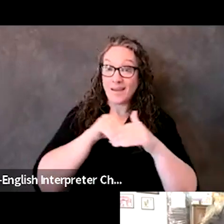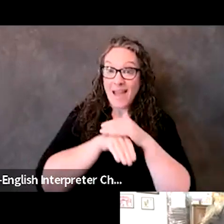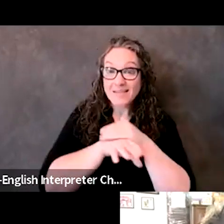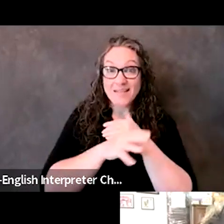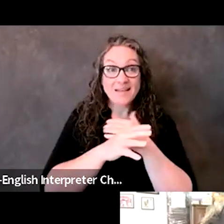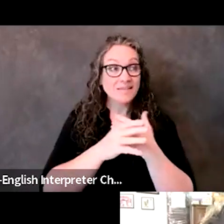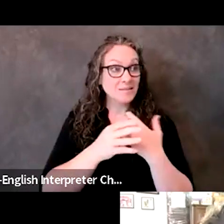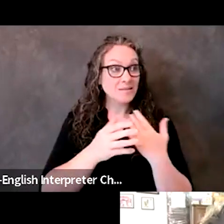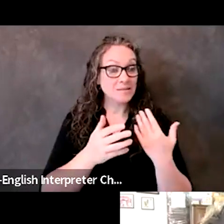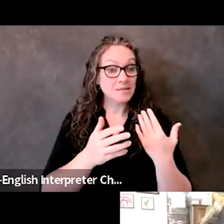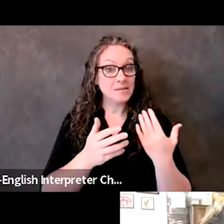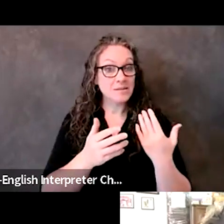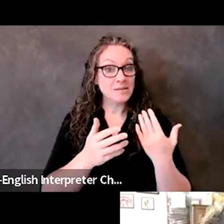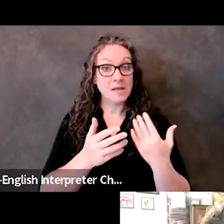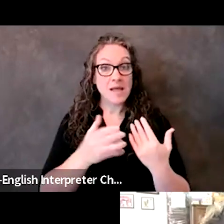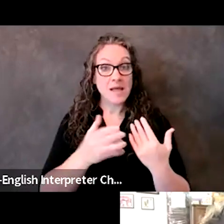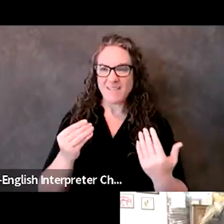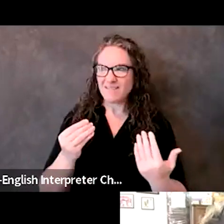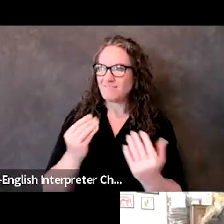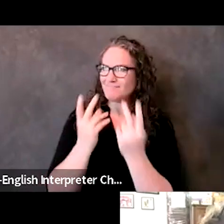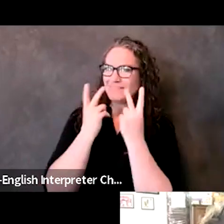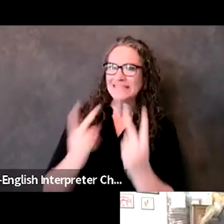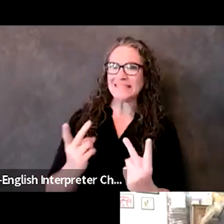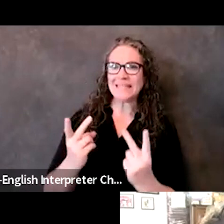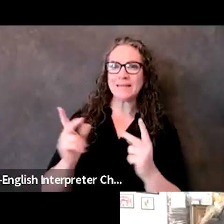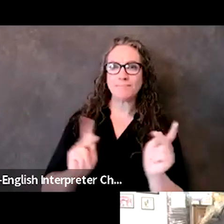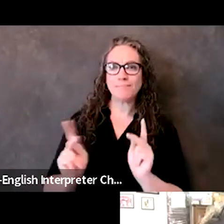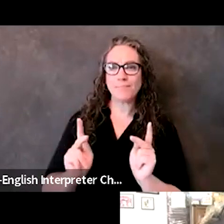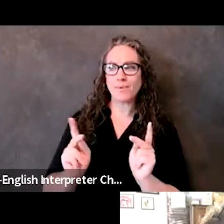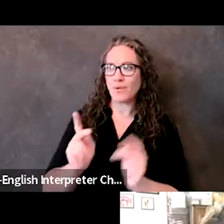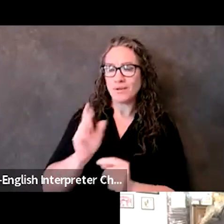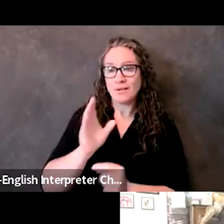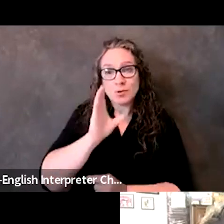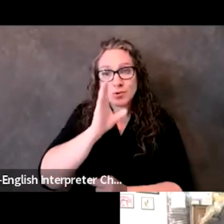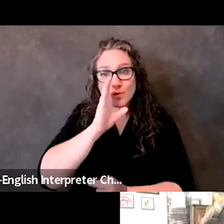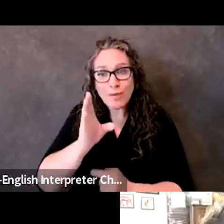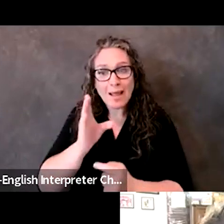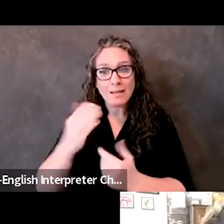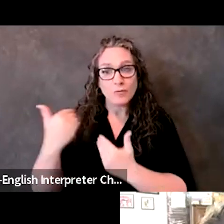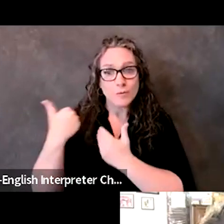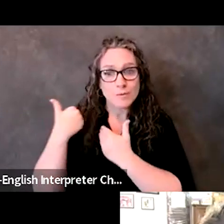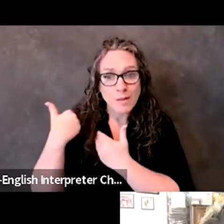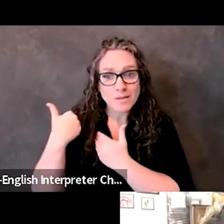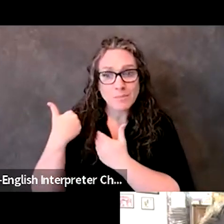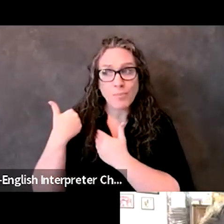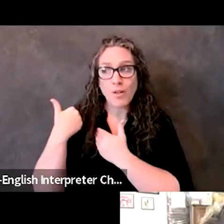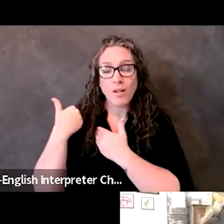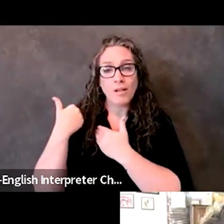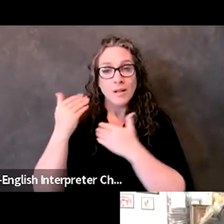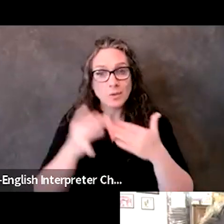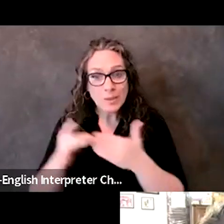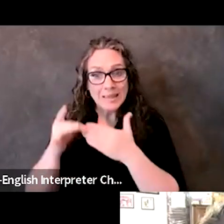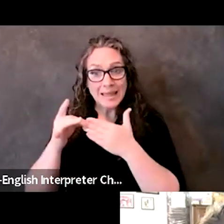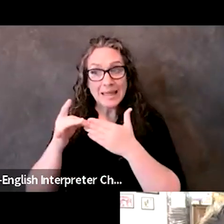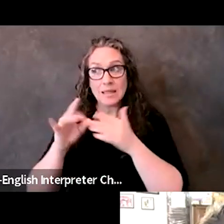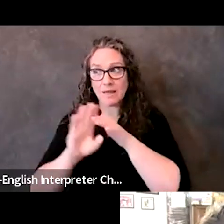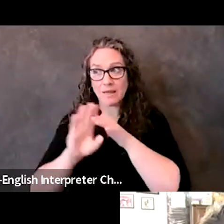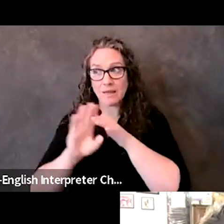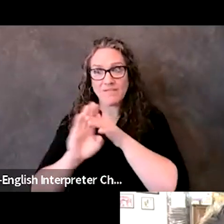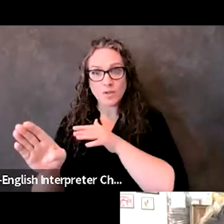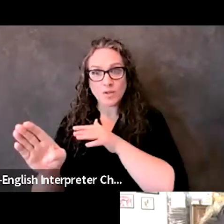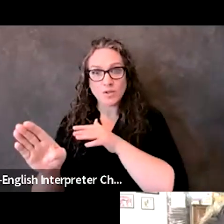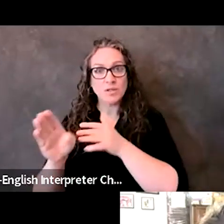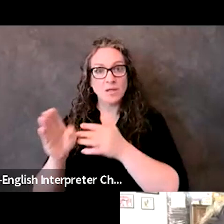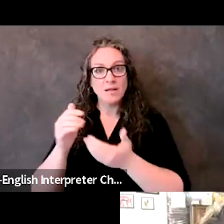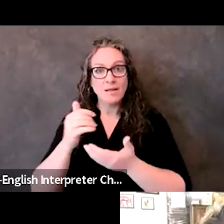and really having people that are going to be directly in charge of and responsible for evacuating our assisted